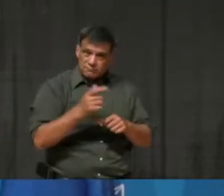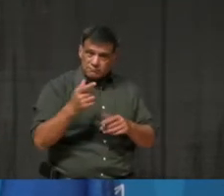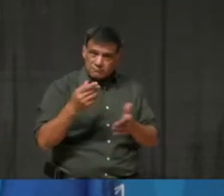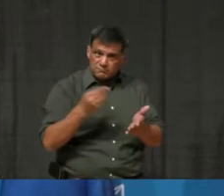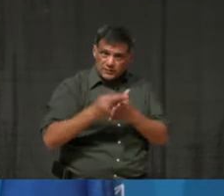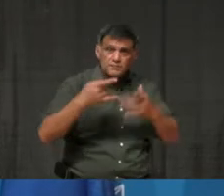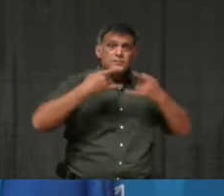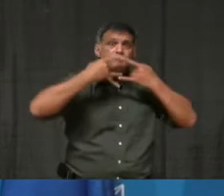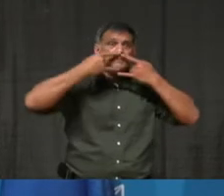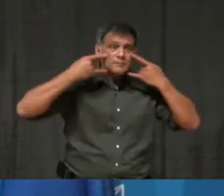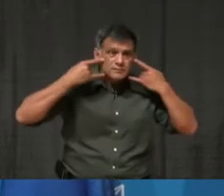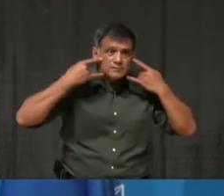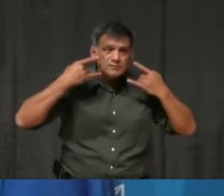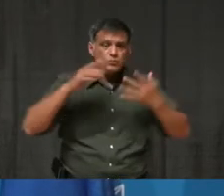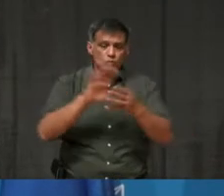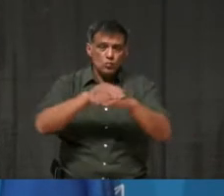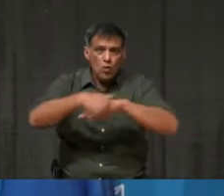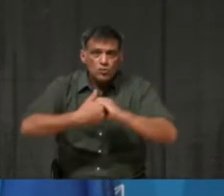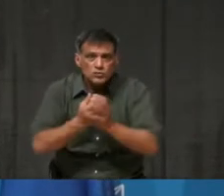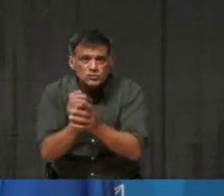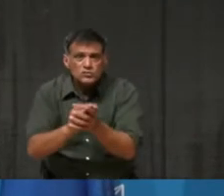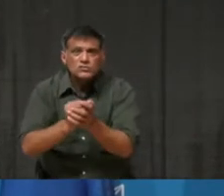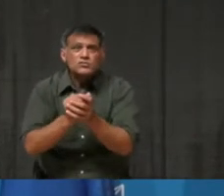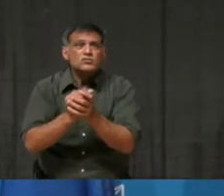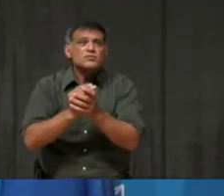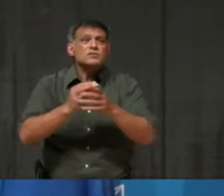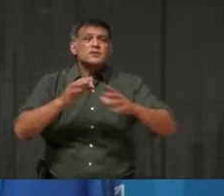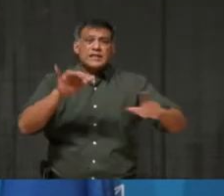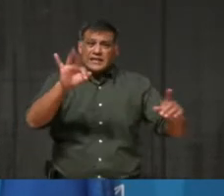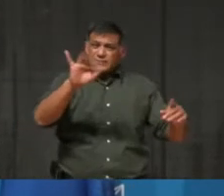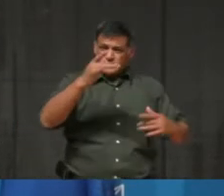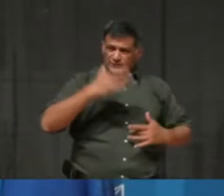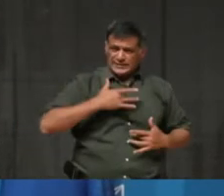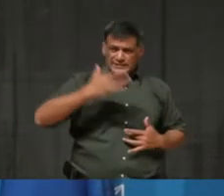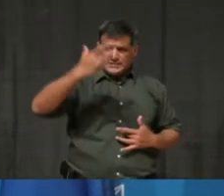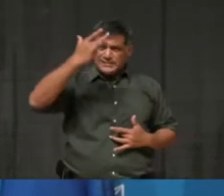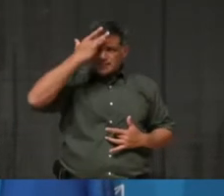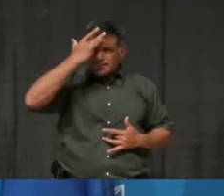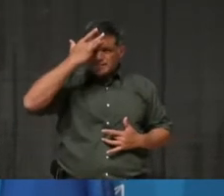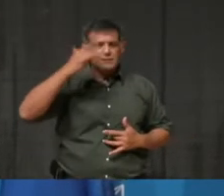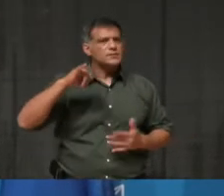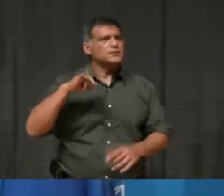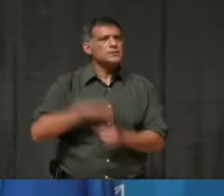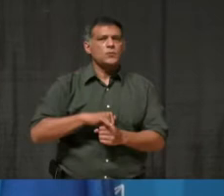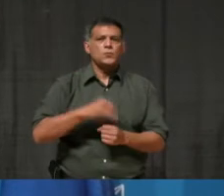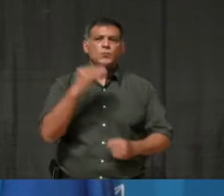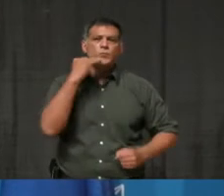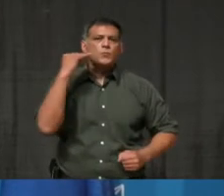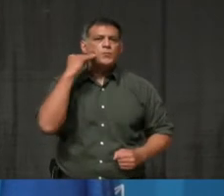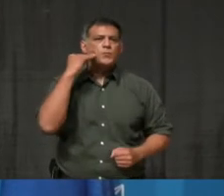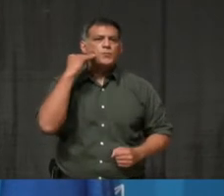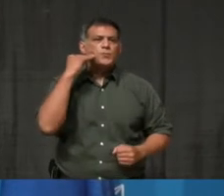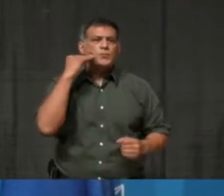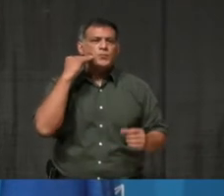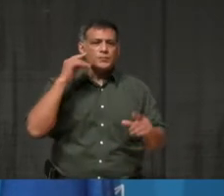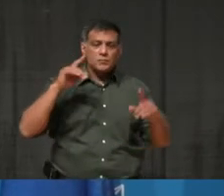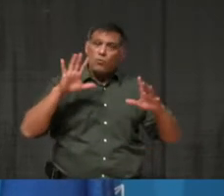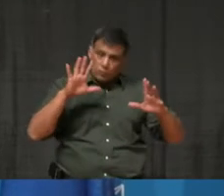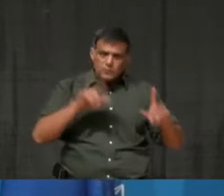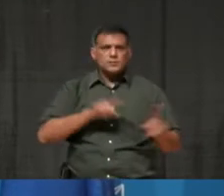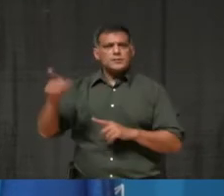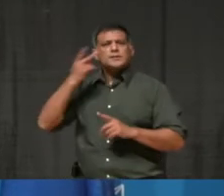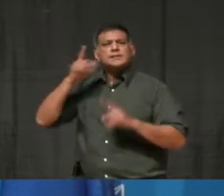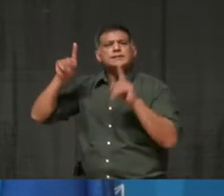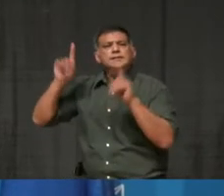out if you're sick. Get tested and self-isolate, including from people in your home. Don't hold or attend any gatherings, and especially not